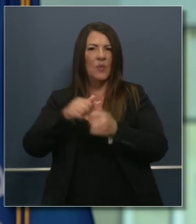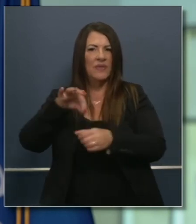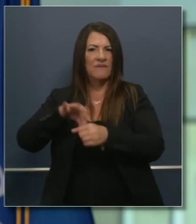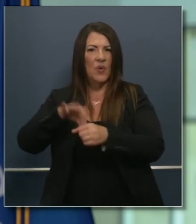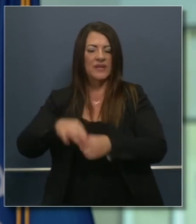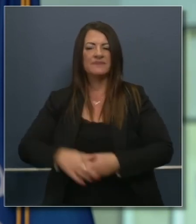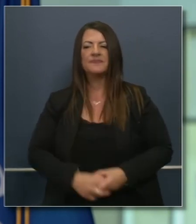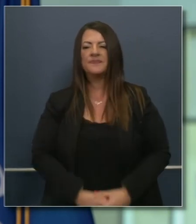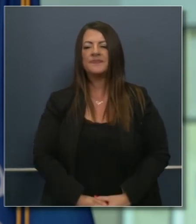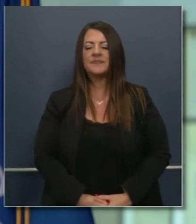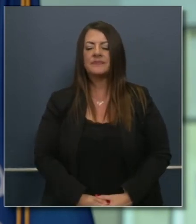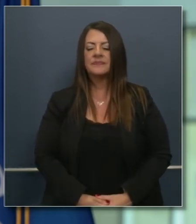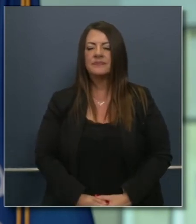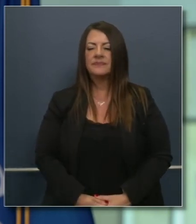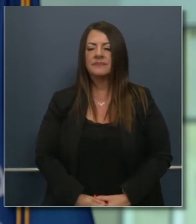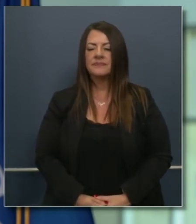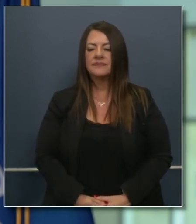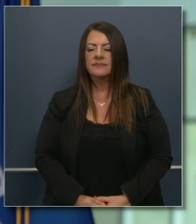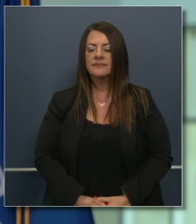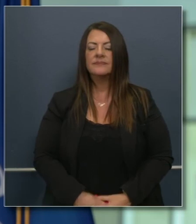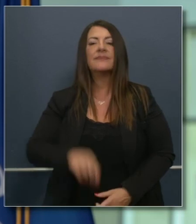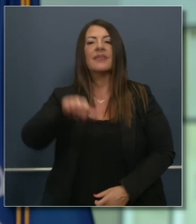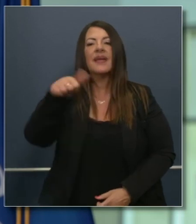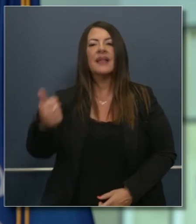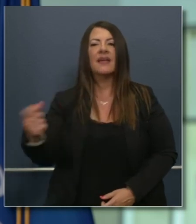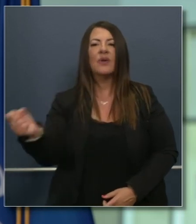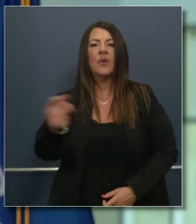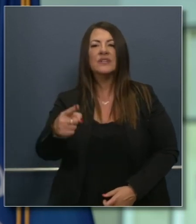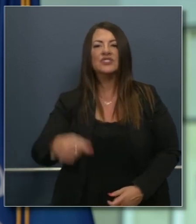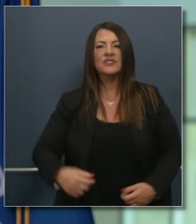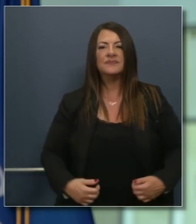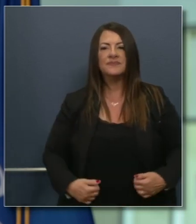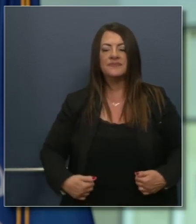Hey, Governor Newsom. Thanks, as always, for giving us some time.